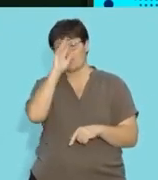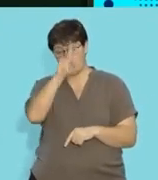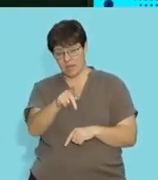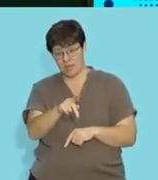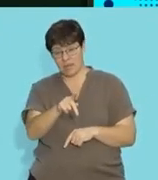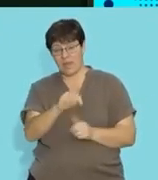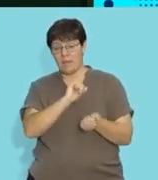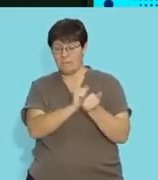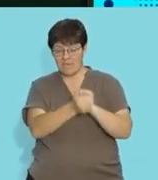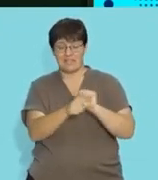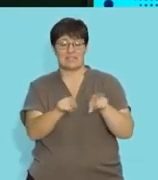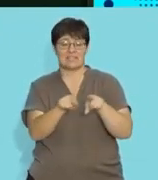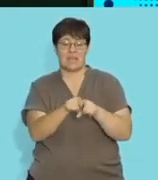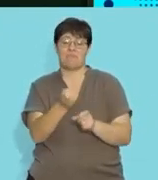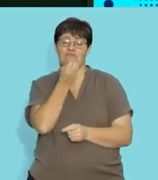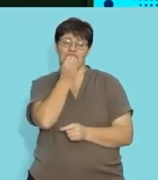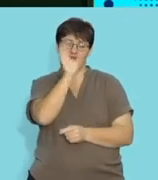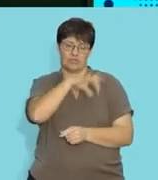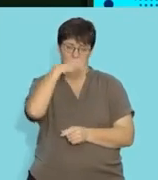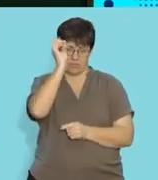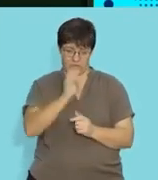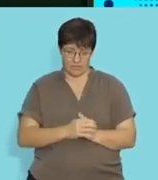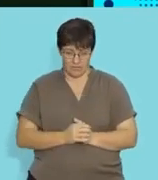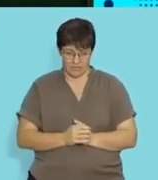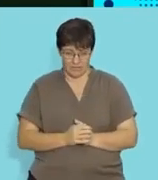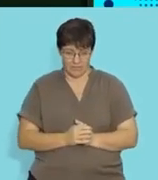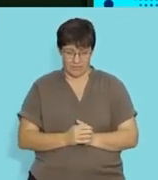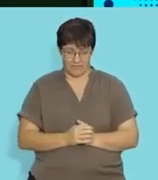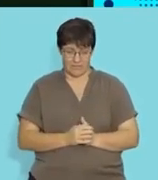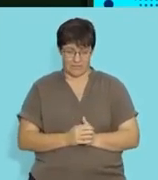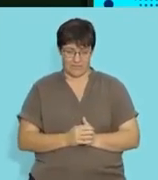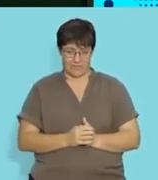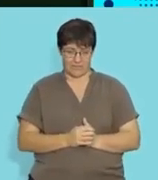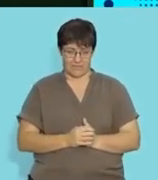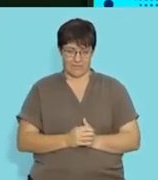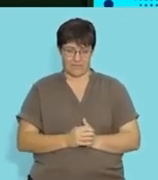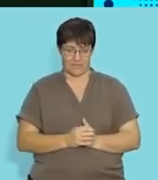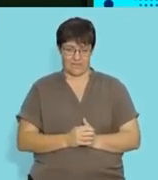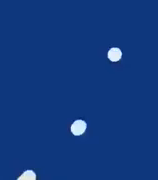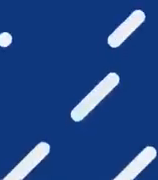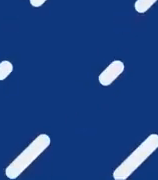have. Until next time, but remember, meds is food for the soul. I you're